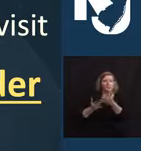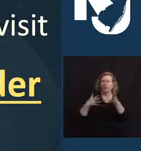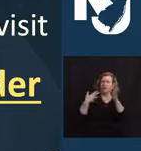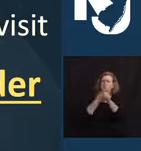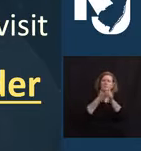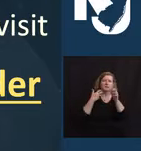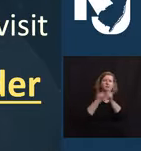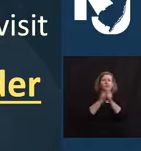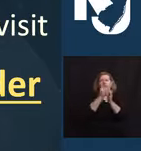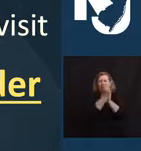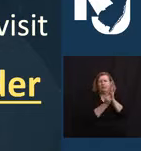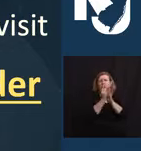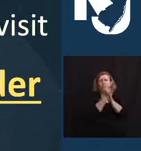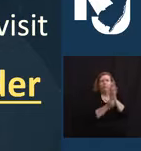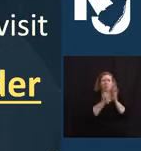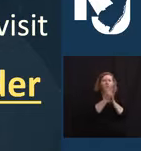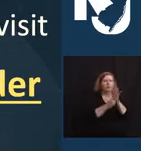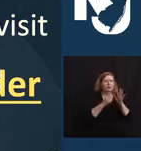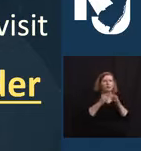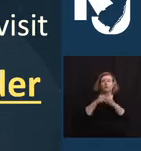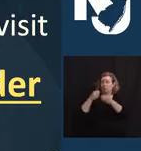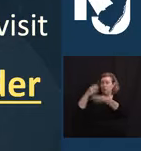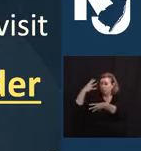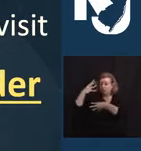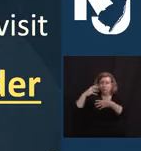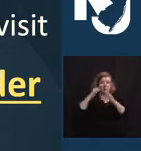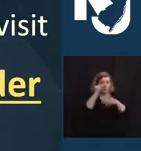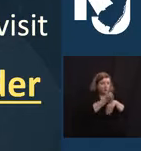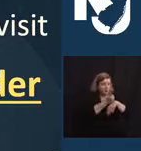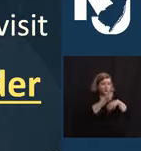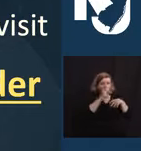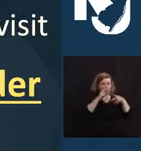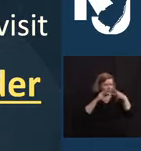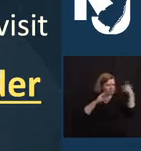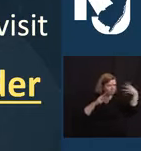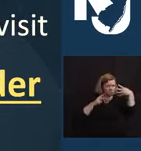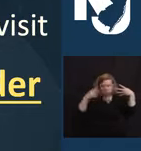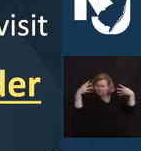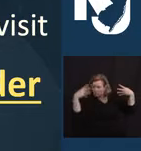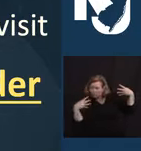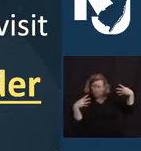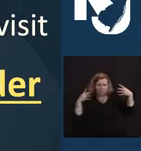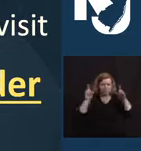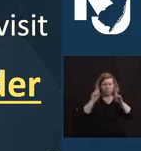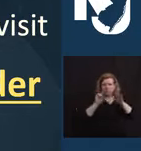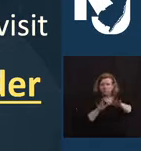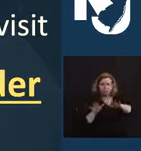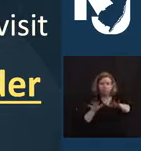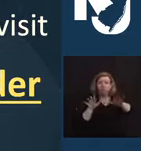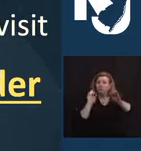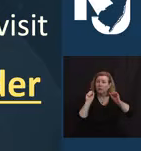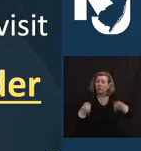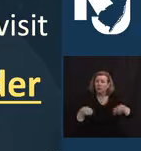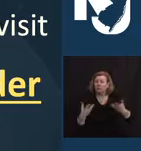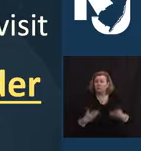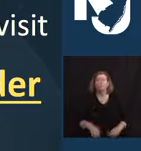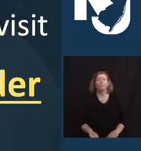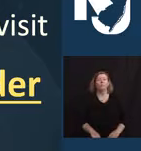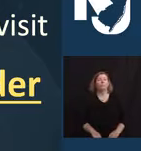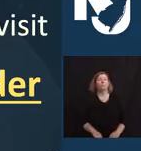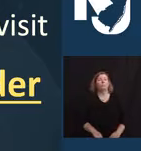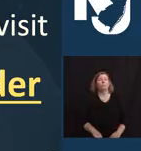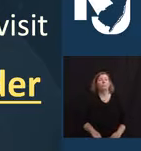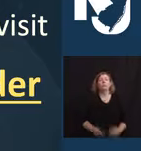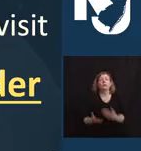multiple sites and lists appointment openings as they become known and available. Earlier this morning, the